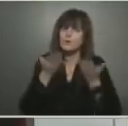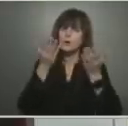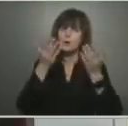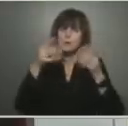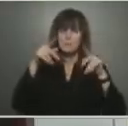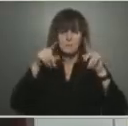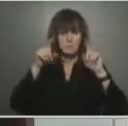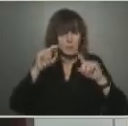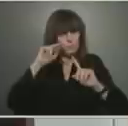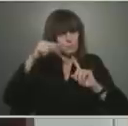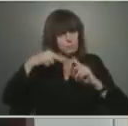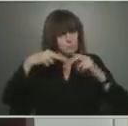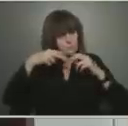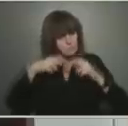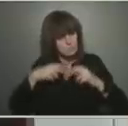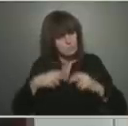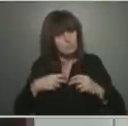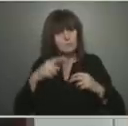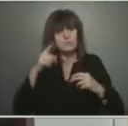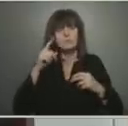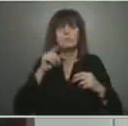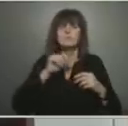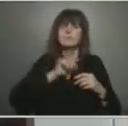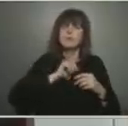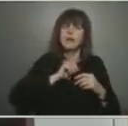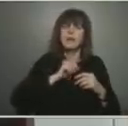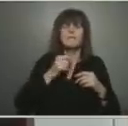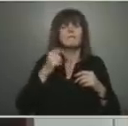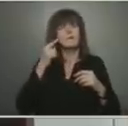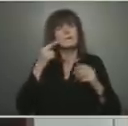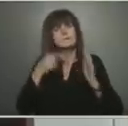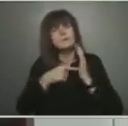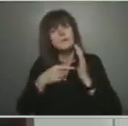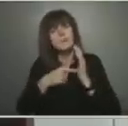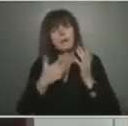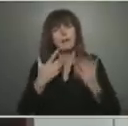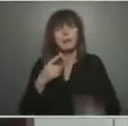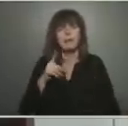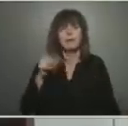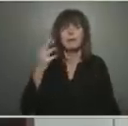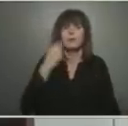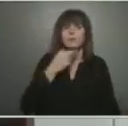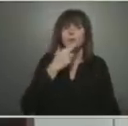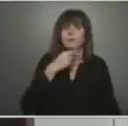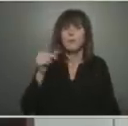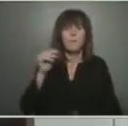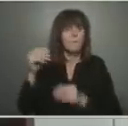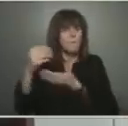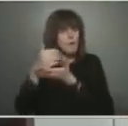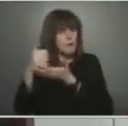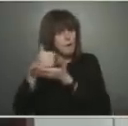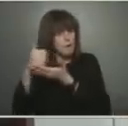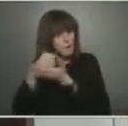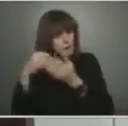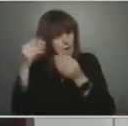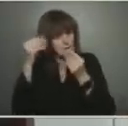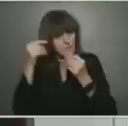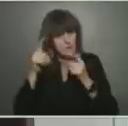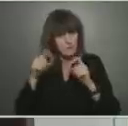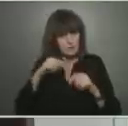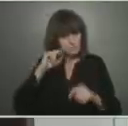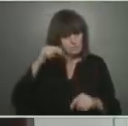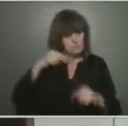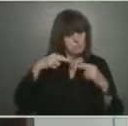to contact tracing being eliminated in restaurants, for example. I guess what I'm trying to get at is your overall message